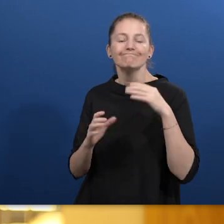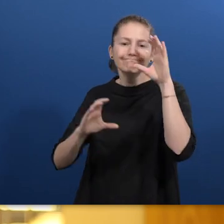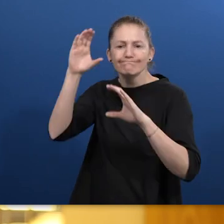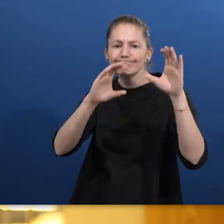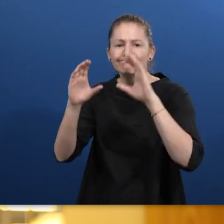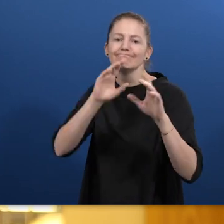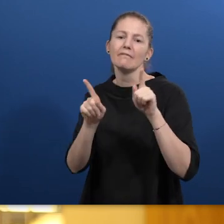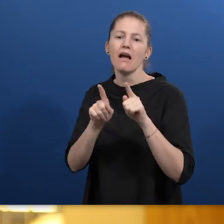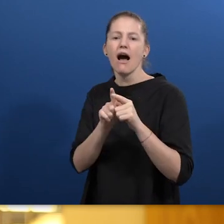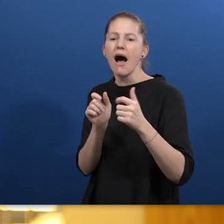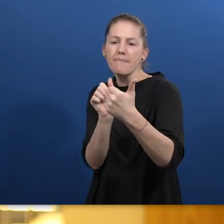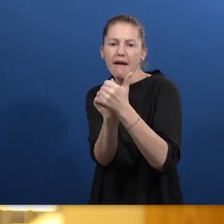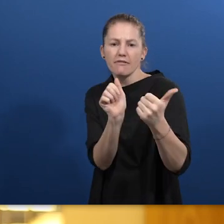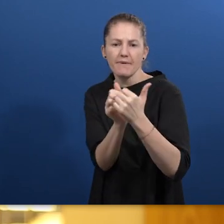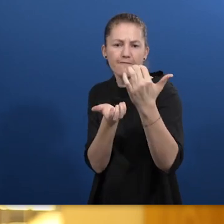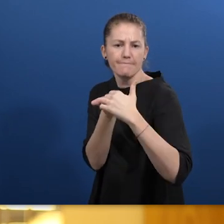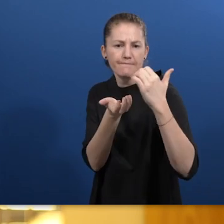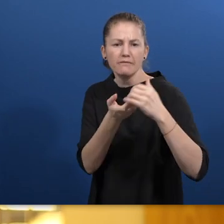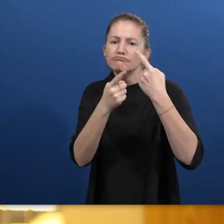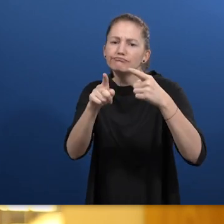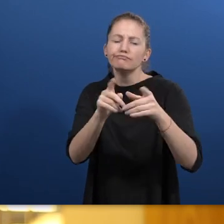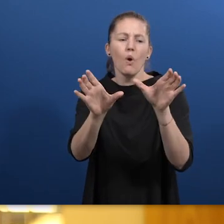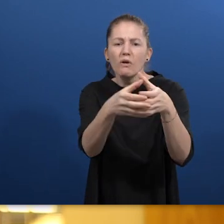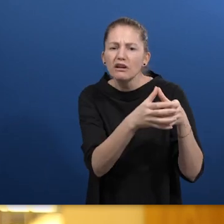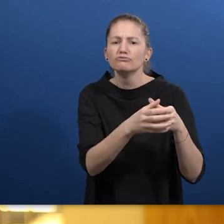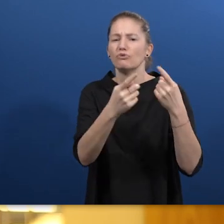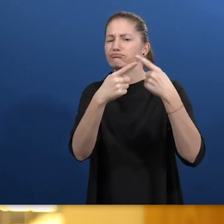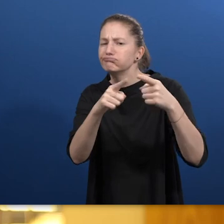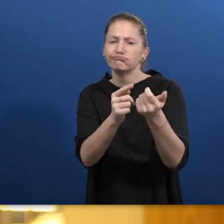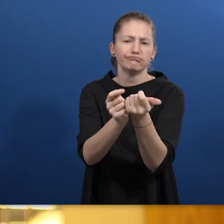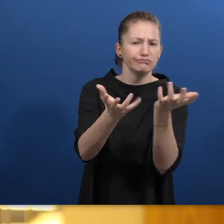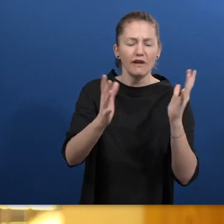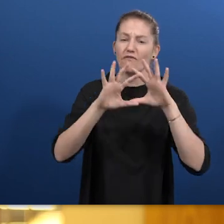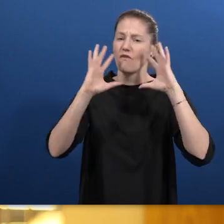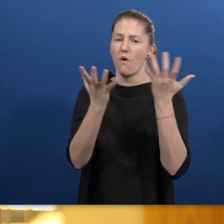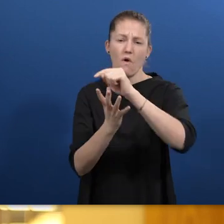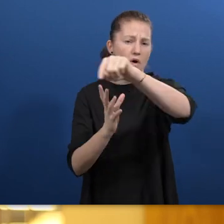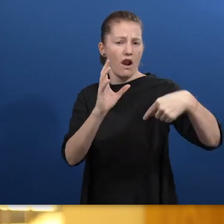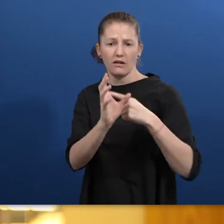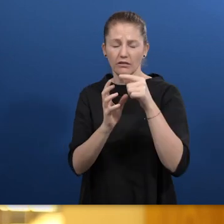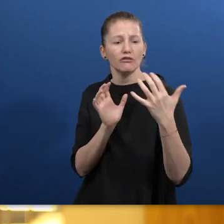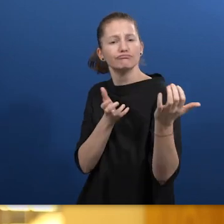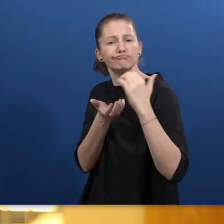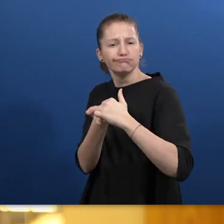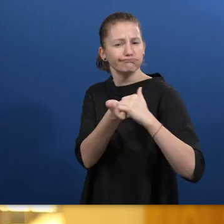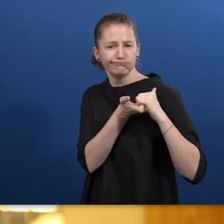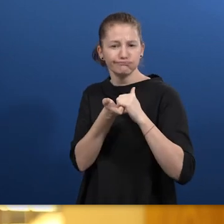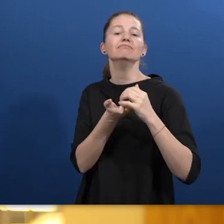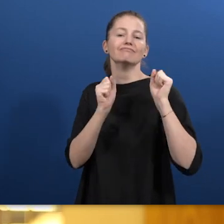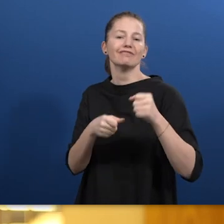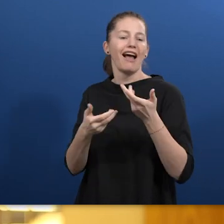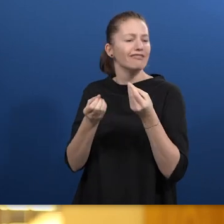multiple stakeholders across the globe, with mobile network operators and with deaf people organizations,